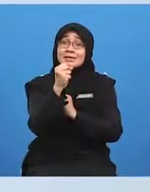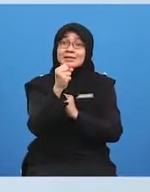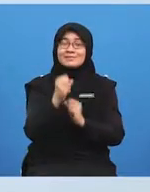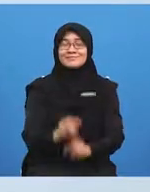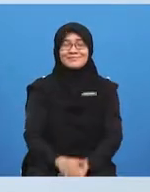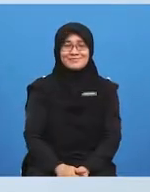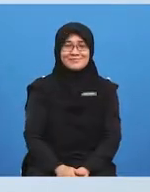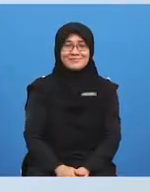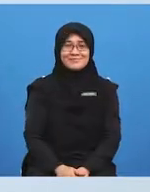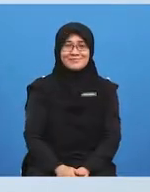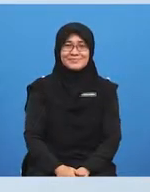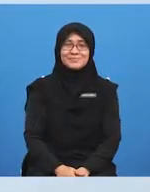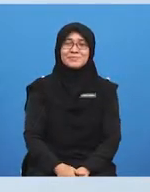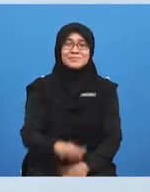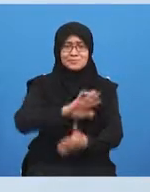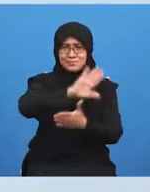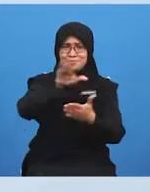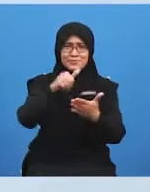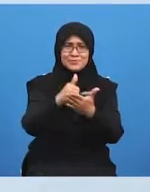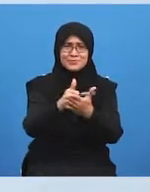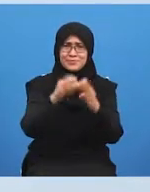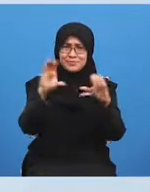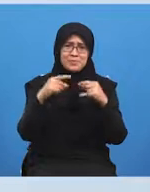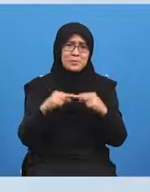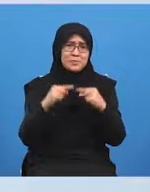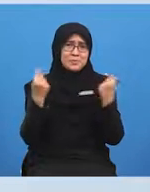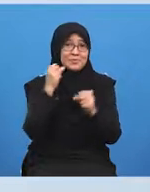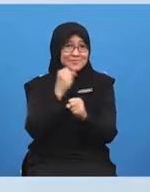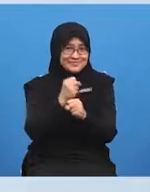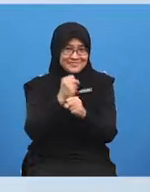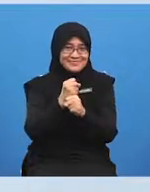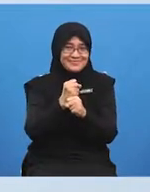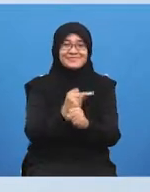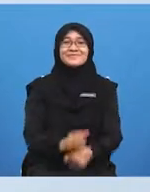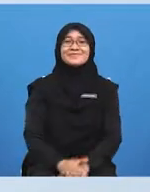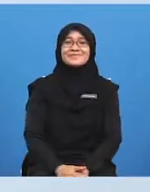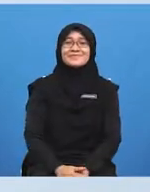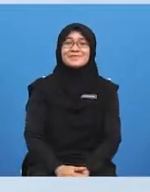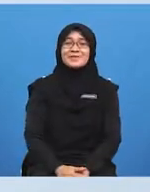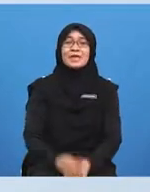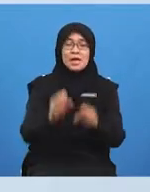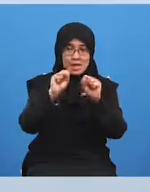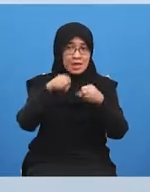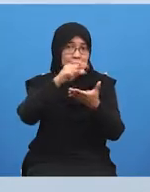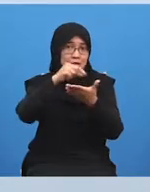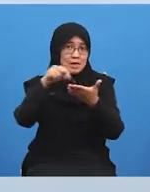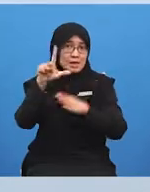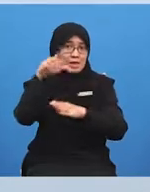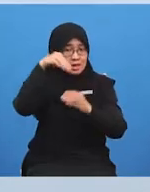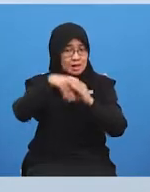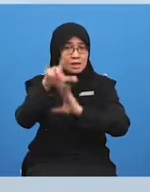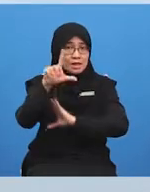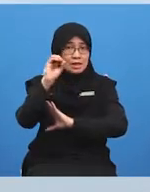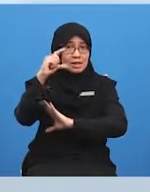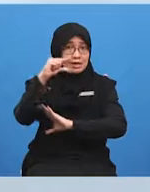we have done such a great job let's put our scores in our activity book in what a